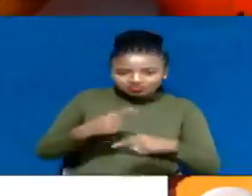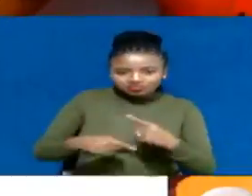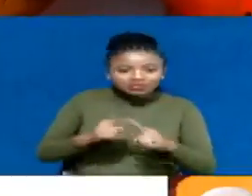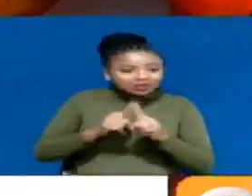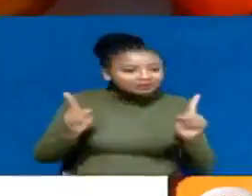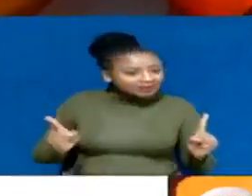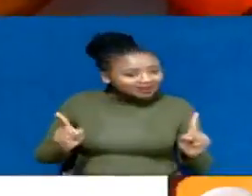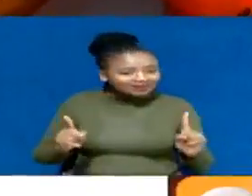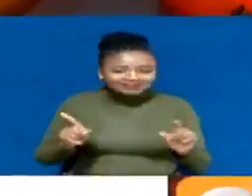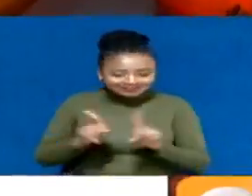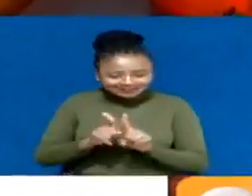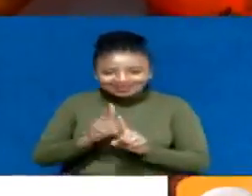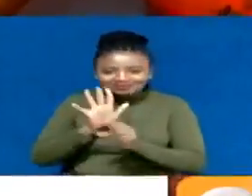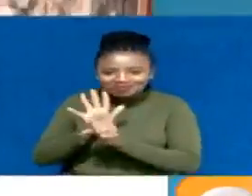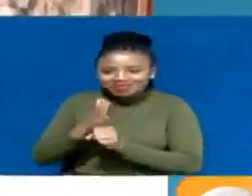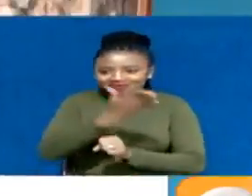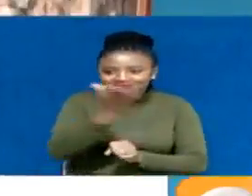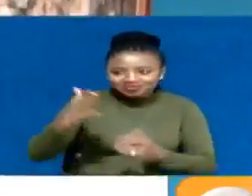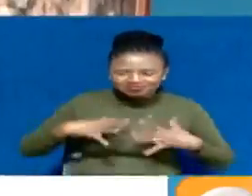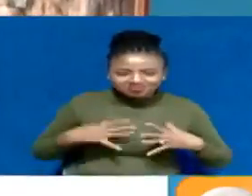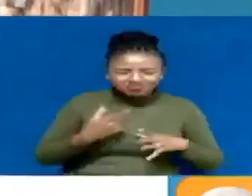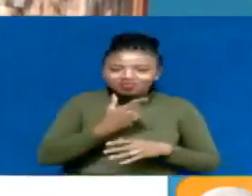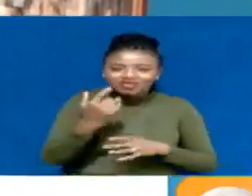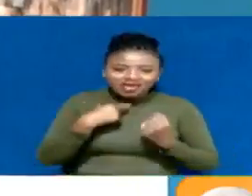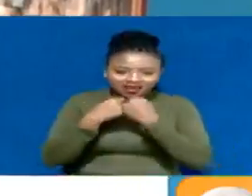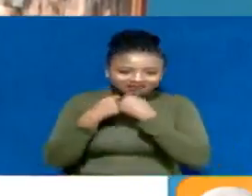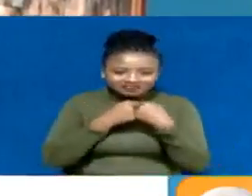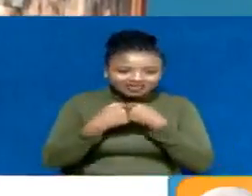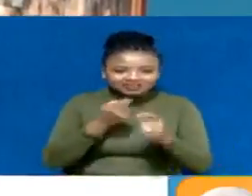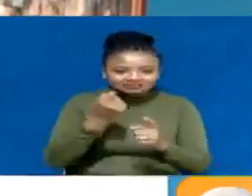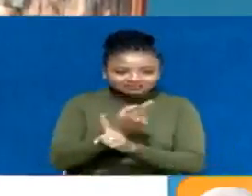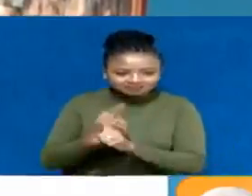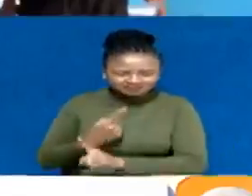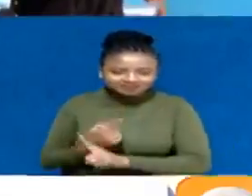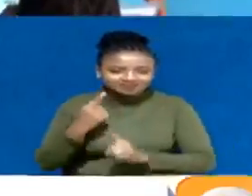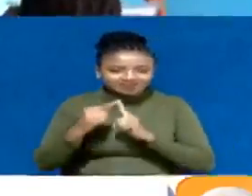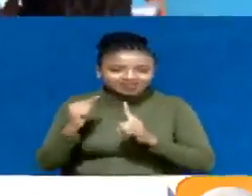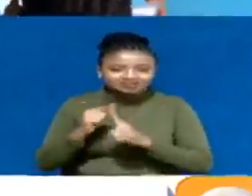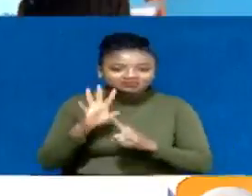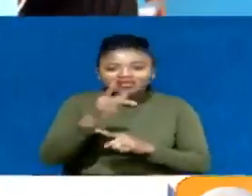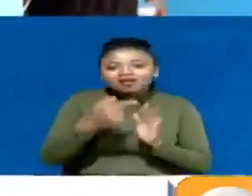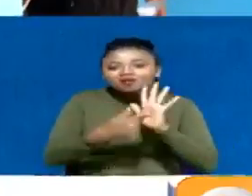But just like most HIV positive patients, there are challenges that still persist.